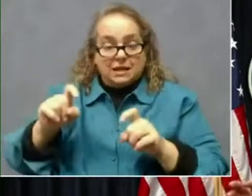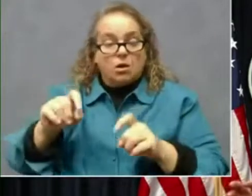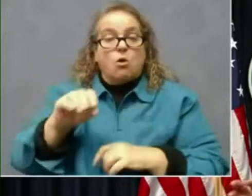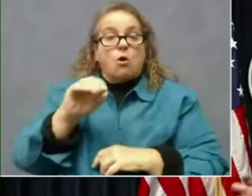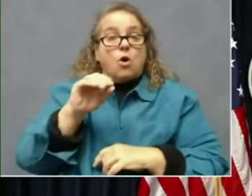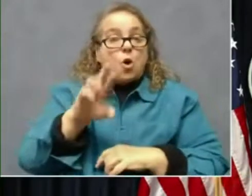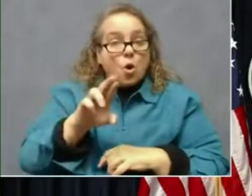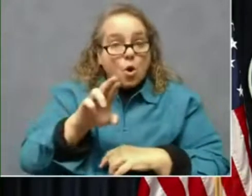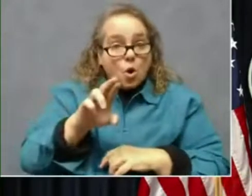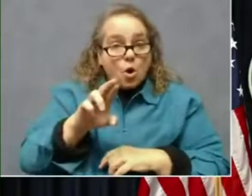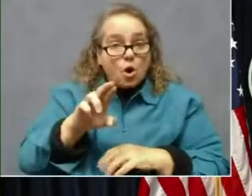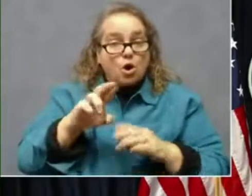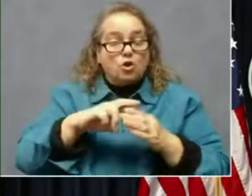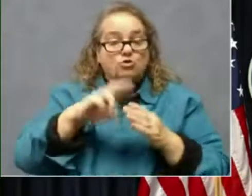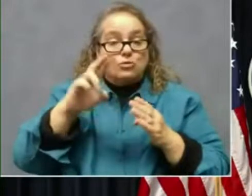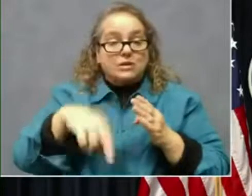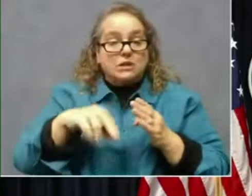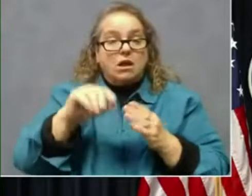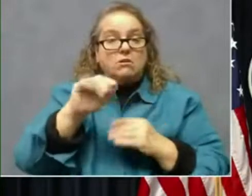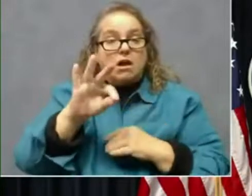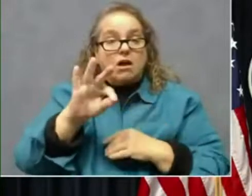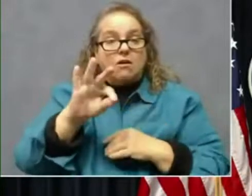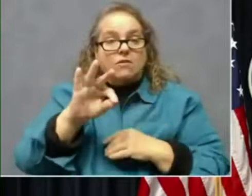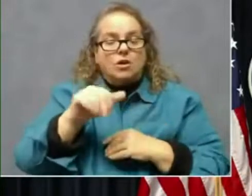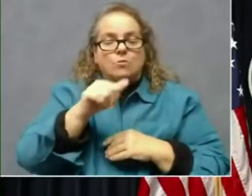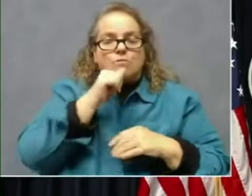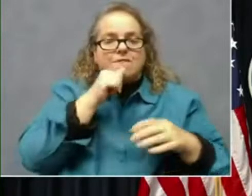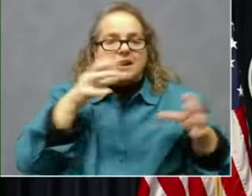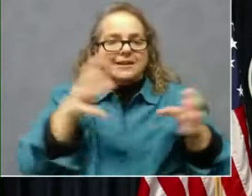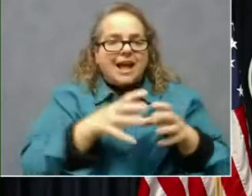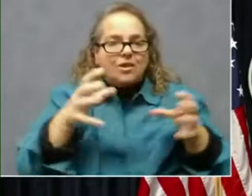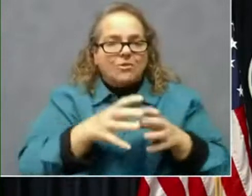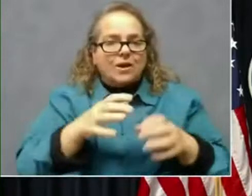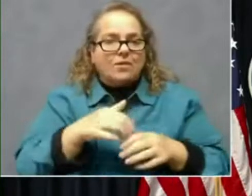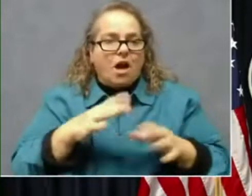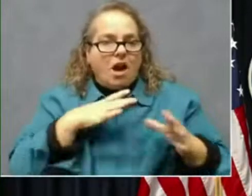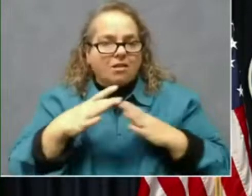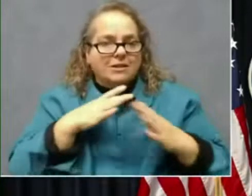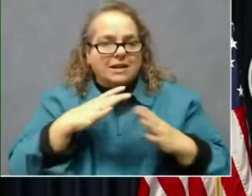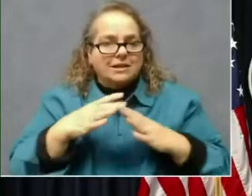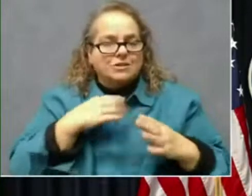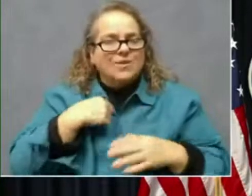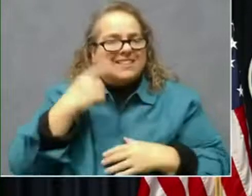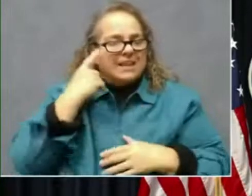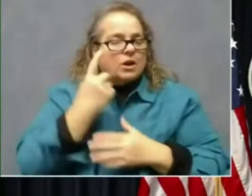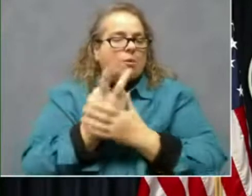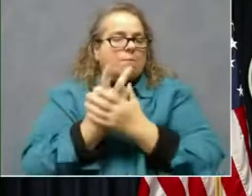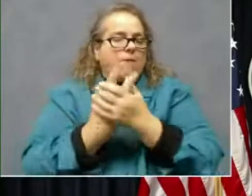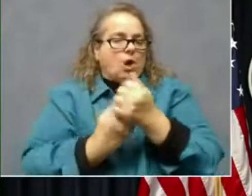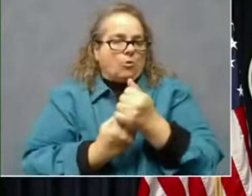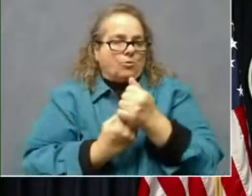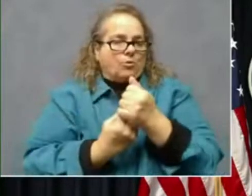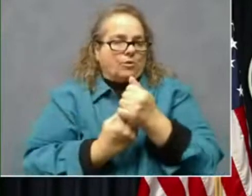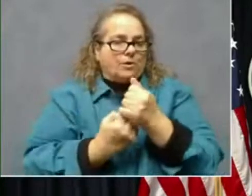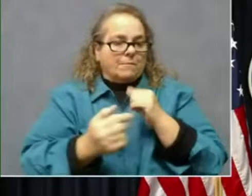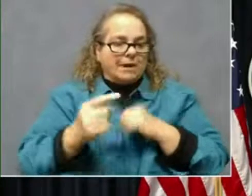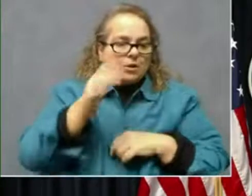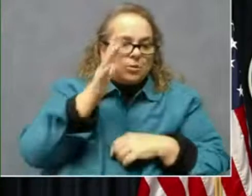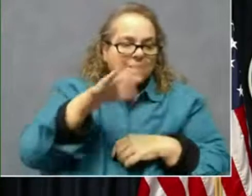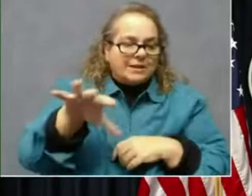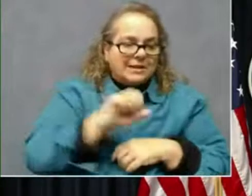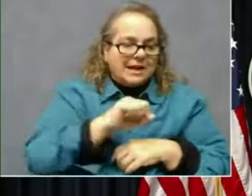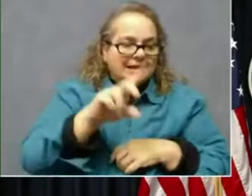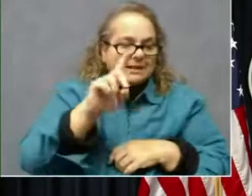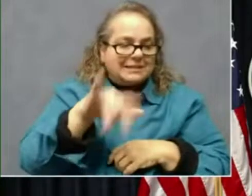private gatherings over the holidays. We think it is some of both, but it's going to take days for